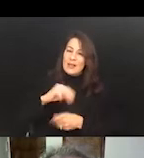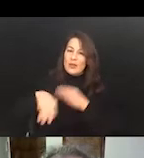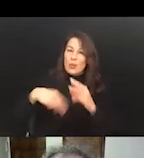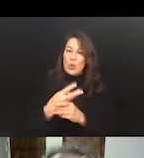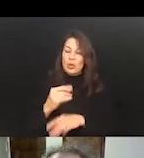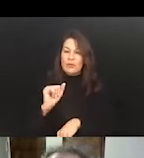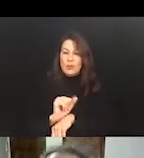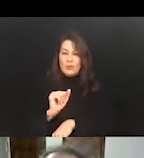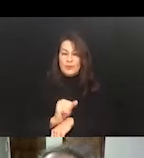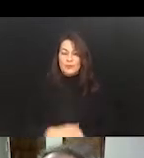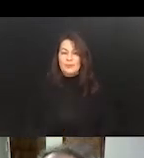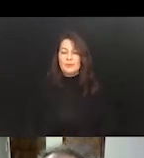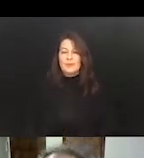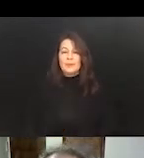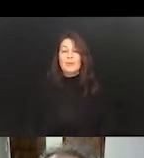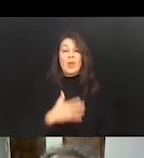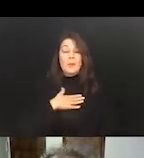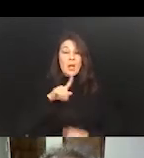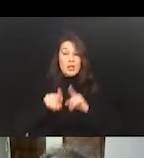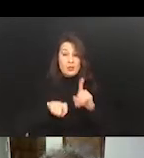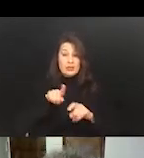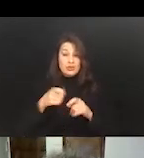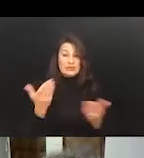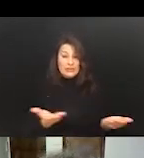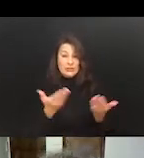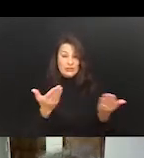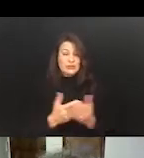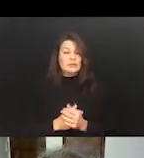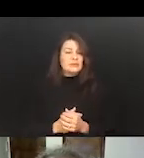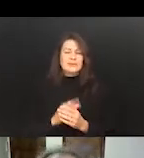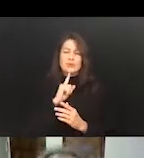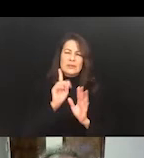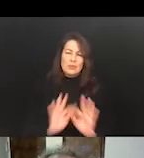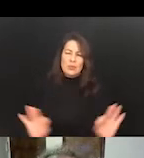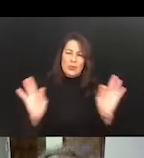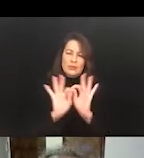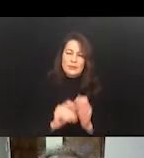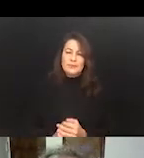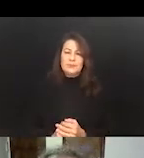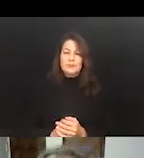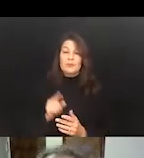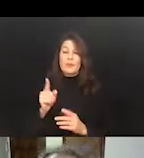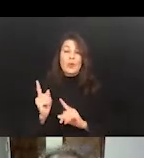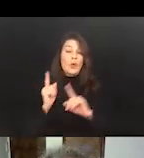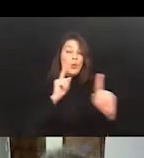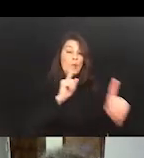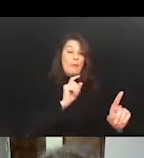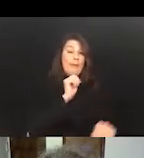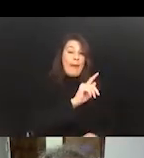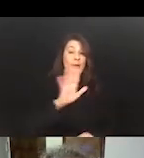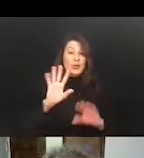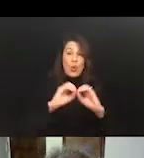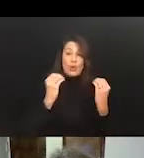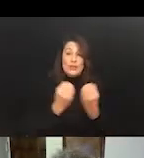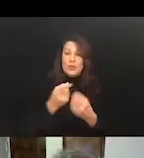So the questions that I have here, again, are so important. And when you go back to your organization, you can certainly